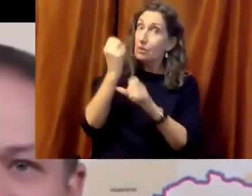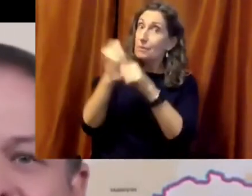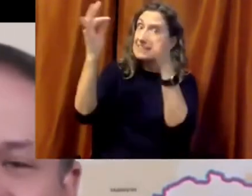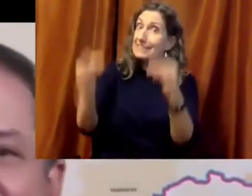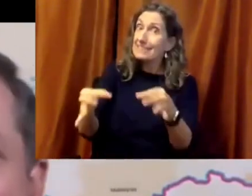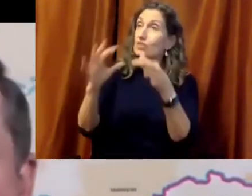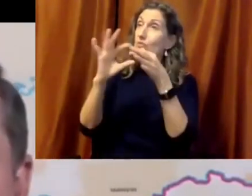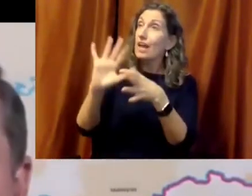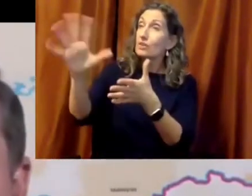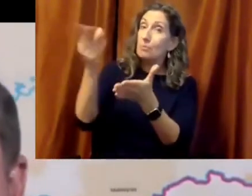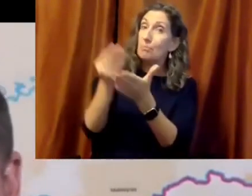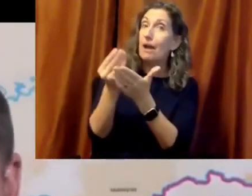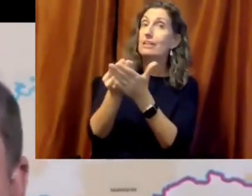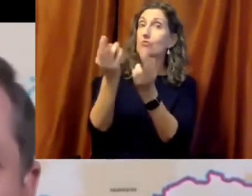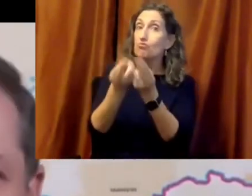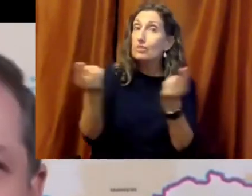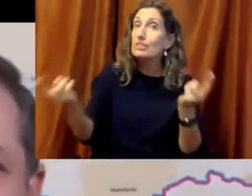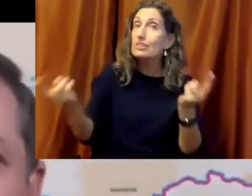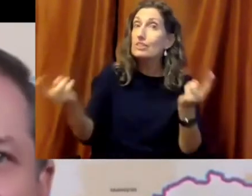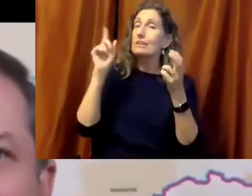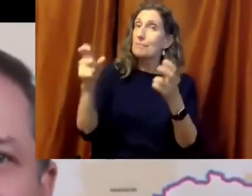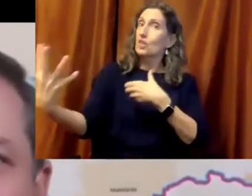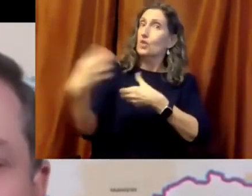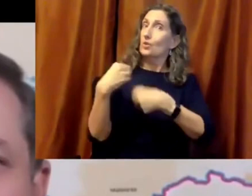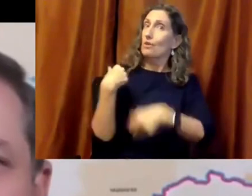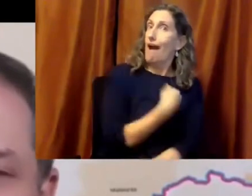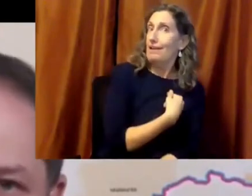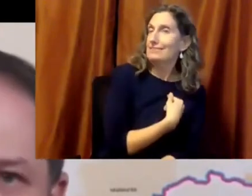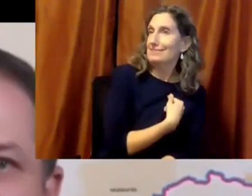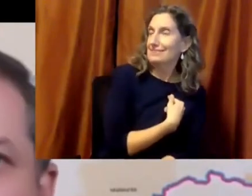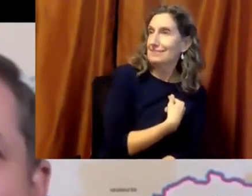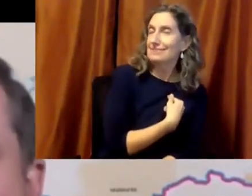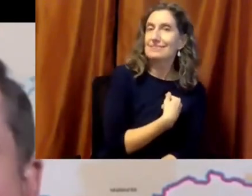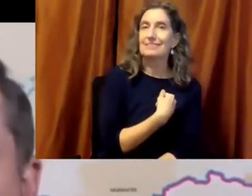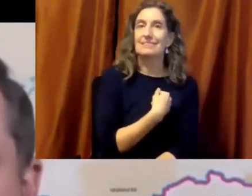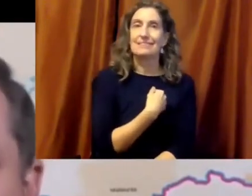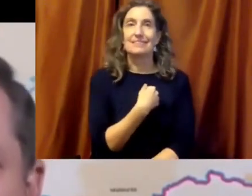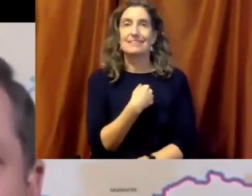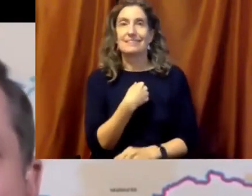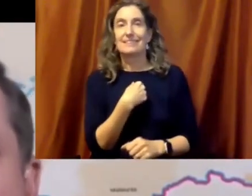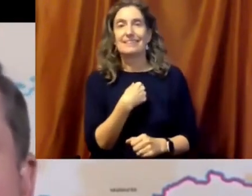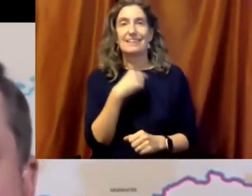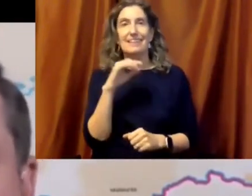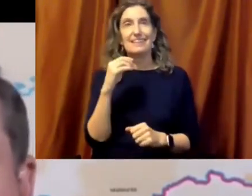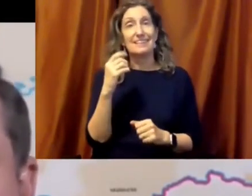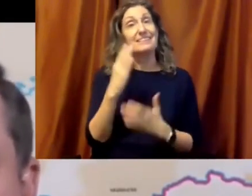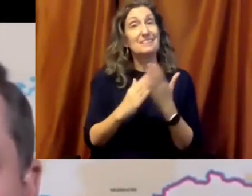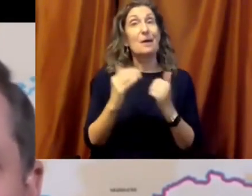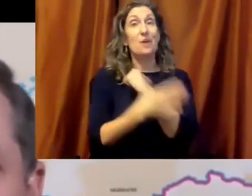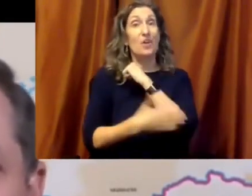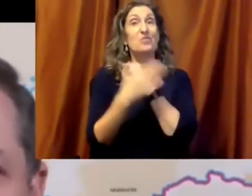In some places, it's called social dialogue. In other settings, it's called negotiation.